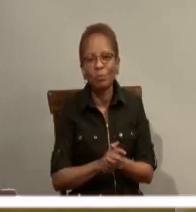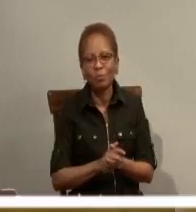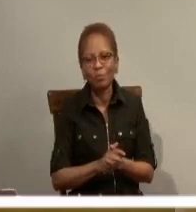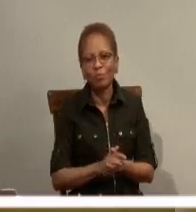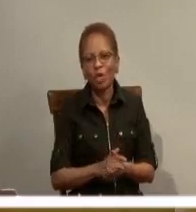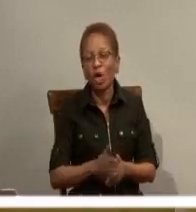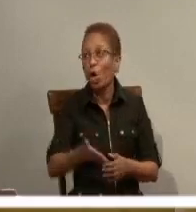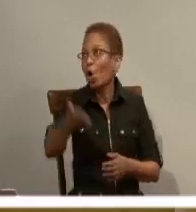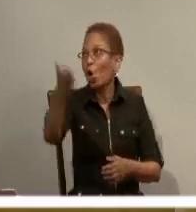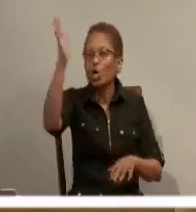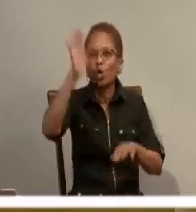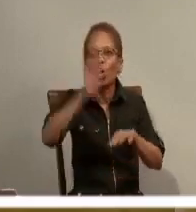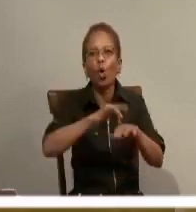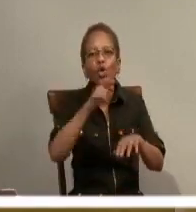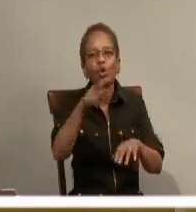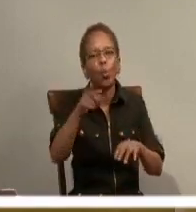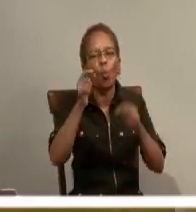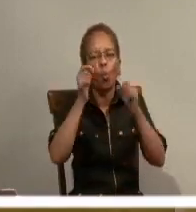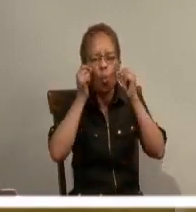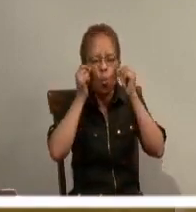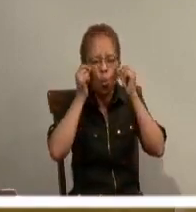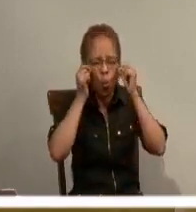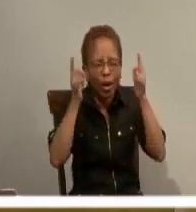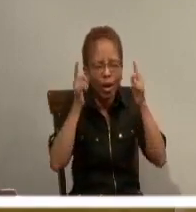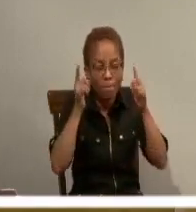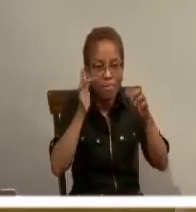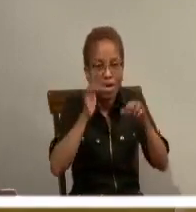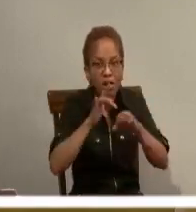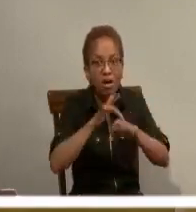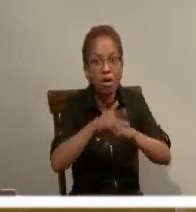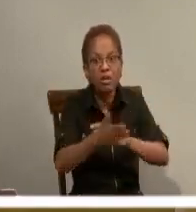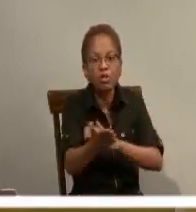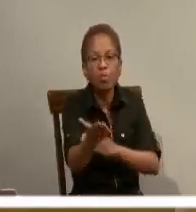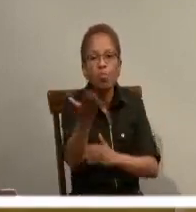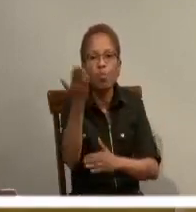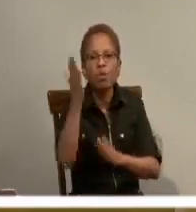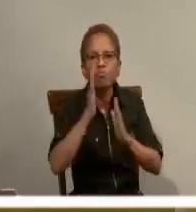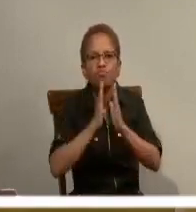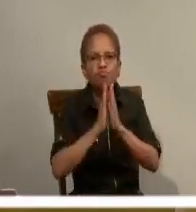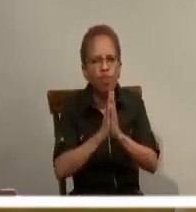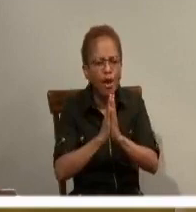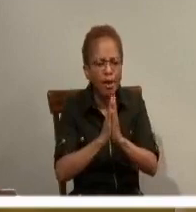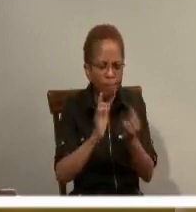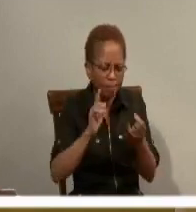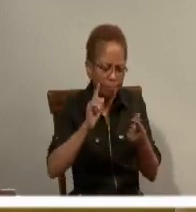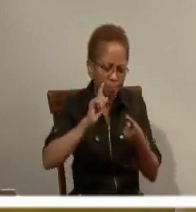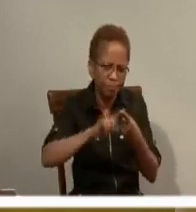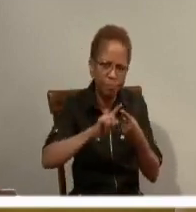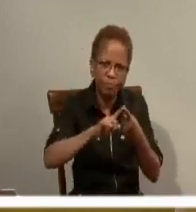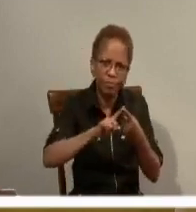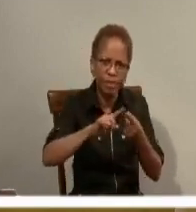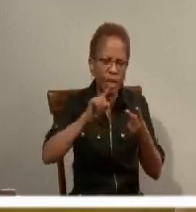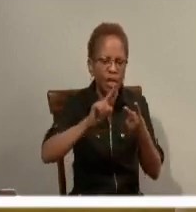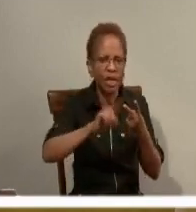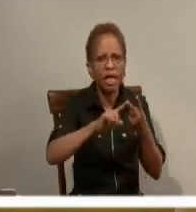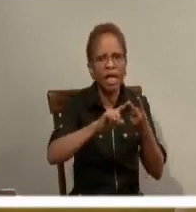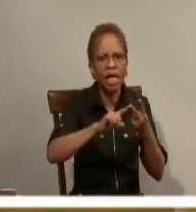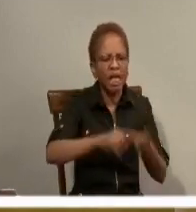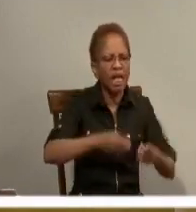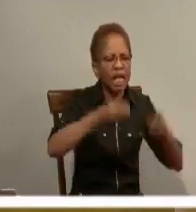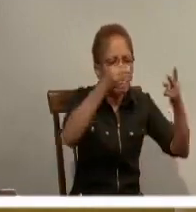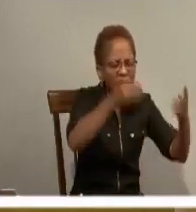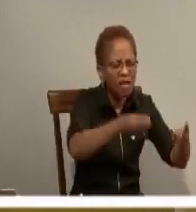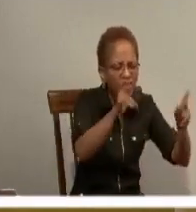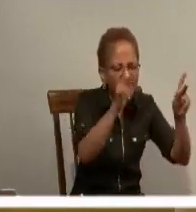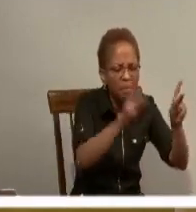Waking early in the morning to pray and giving to those who have nothing and treating people